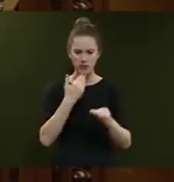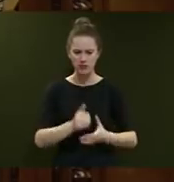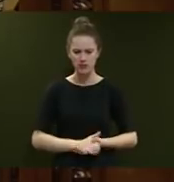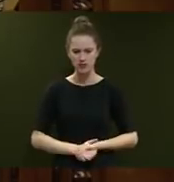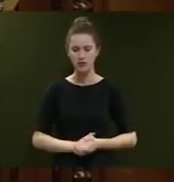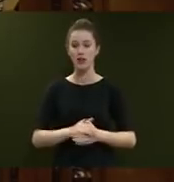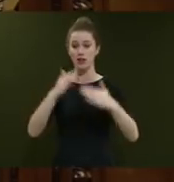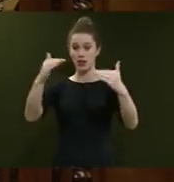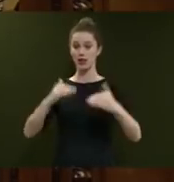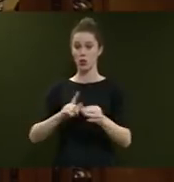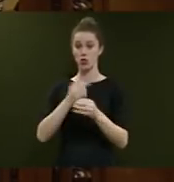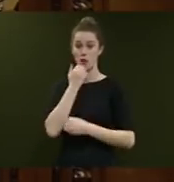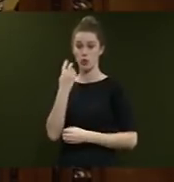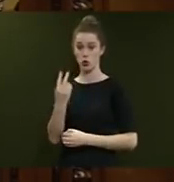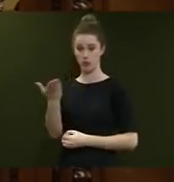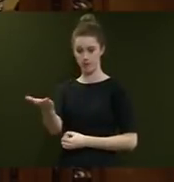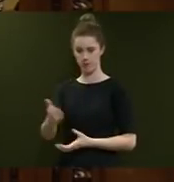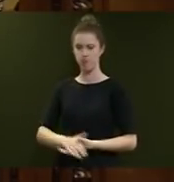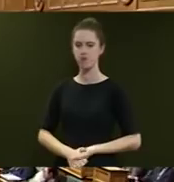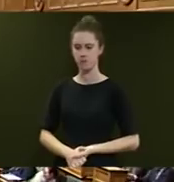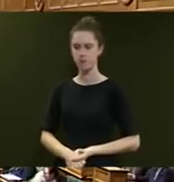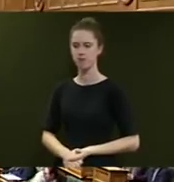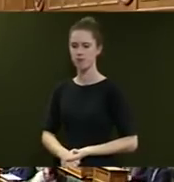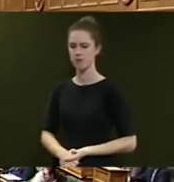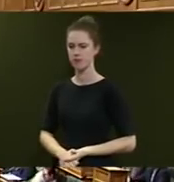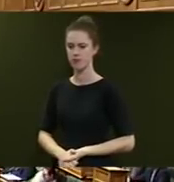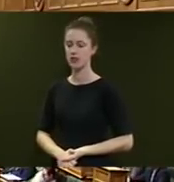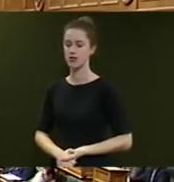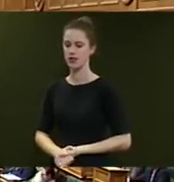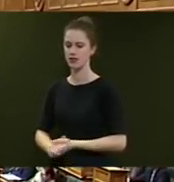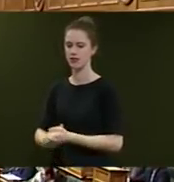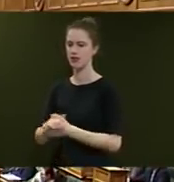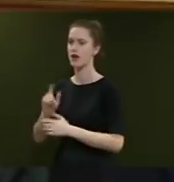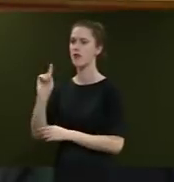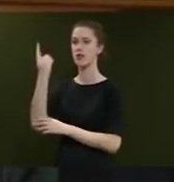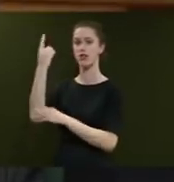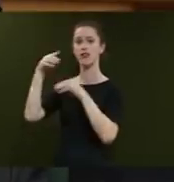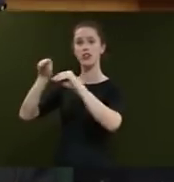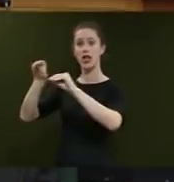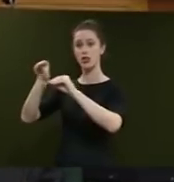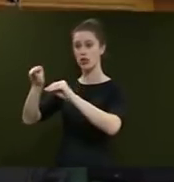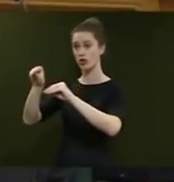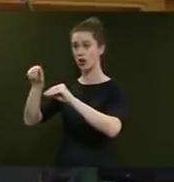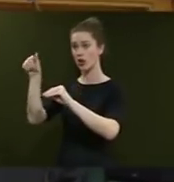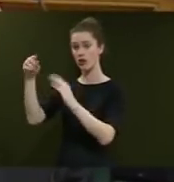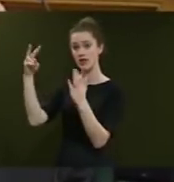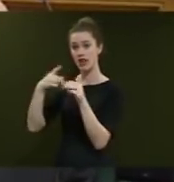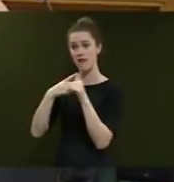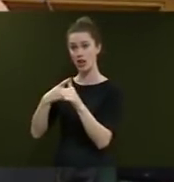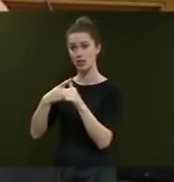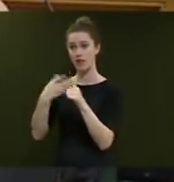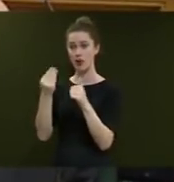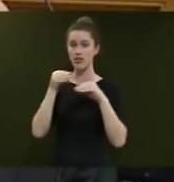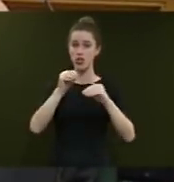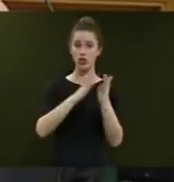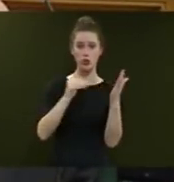Question number two, the Honourable Paula Bennett. My question is to the Minister of Education. Has he seen advice from Education